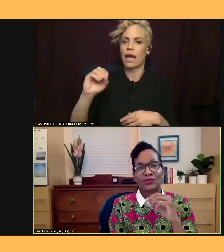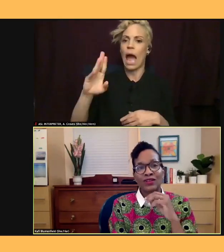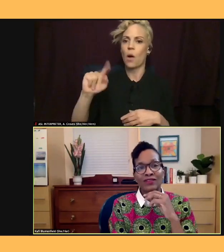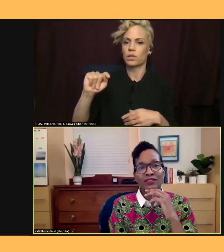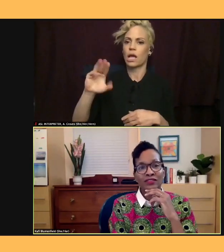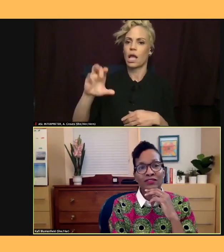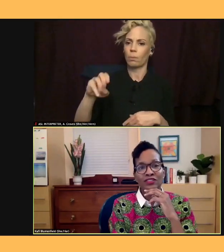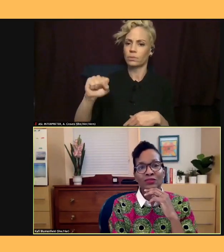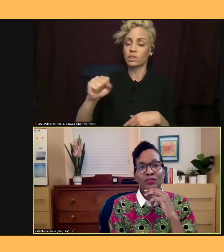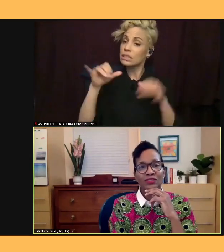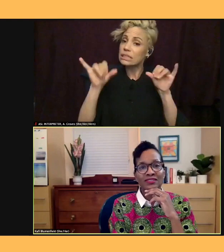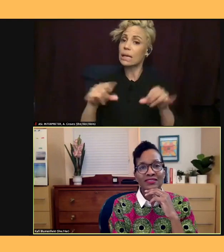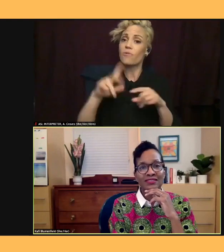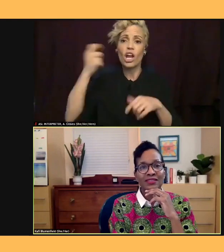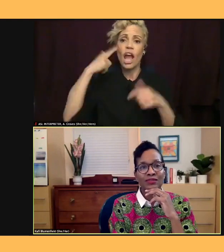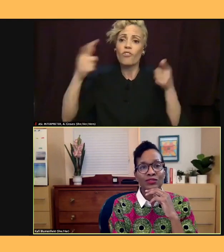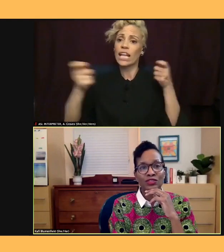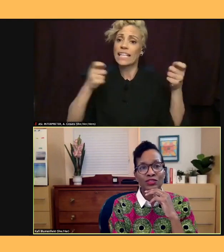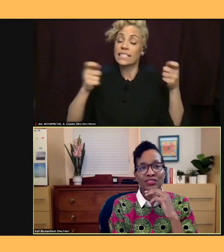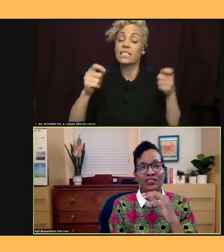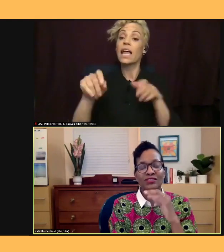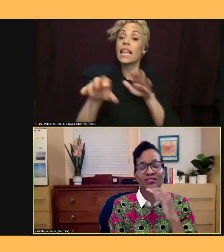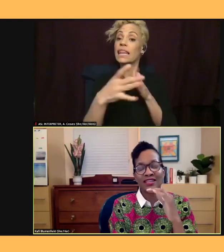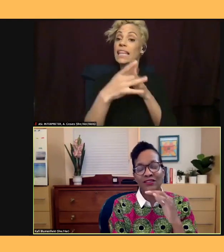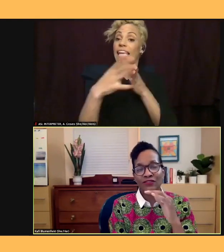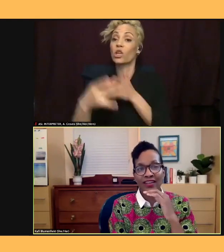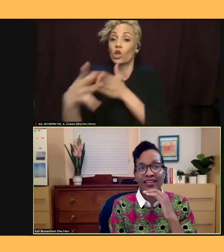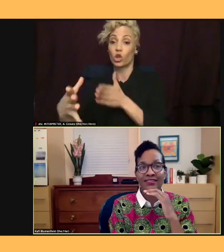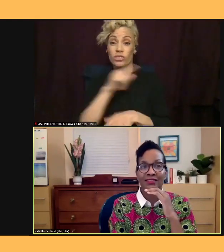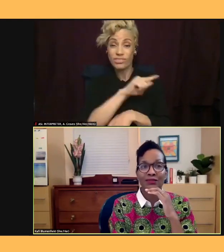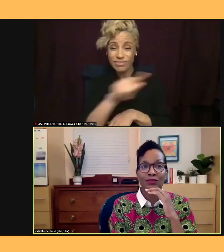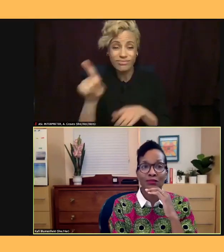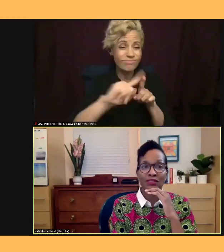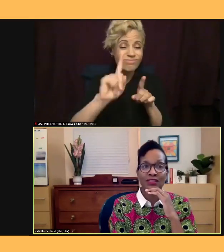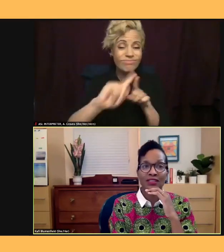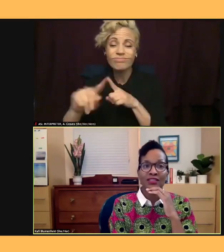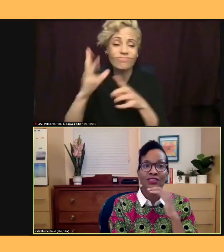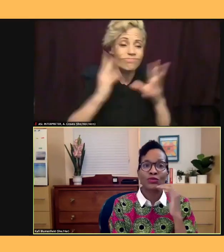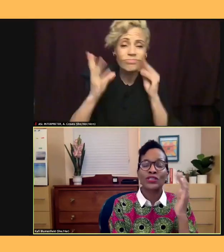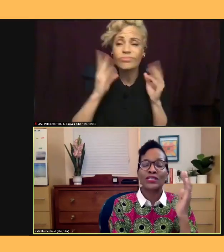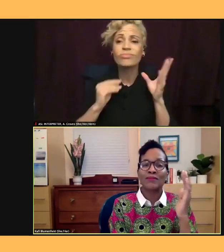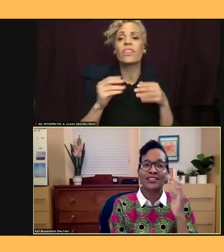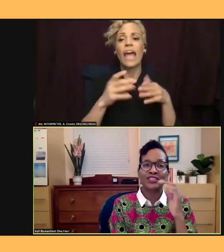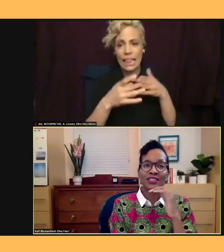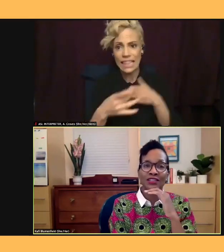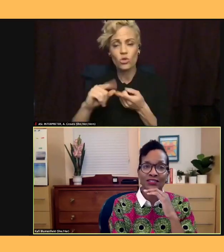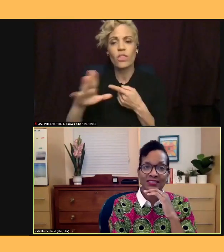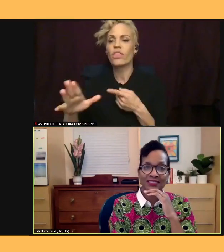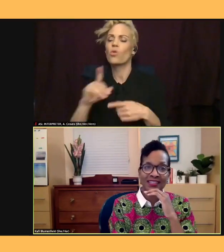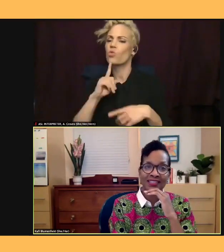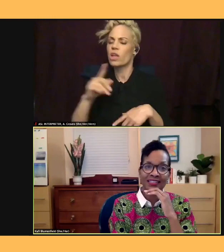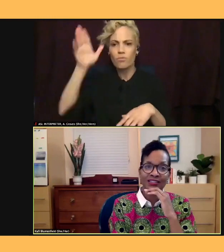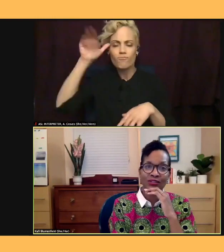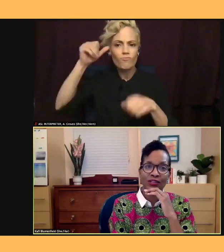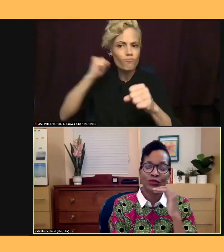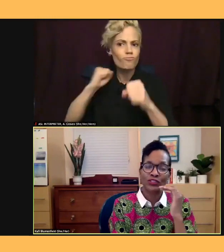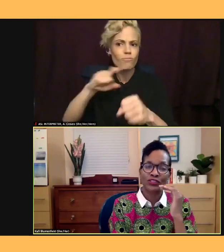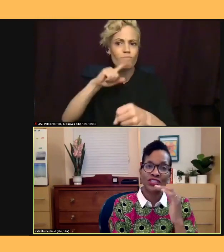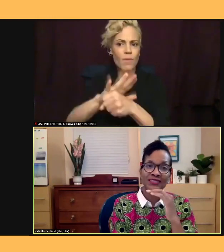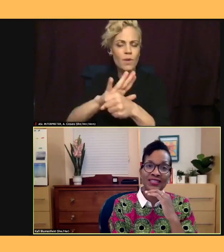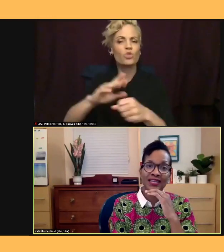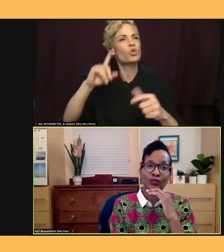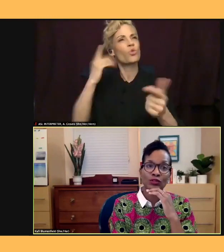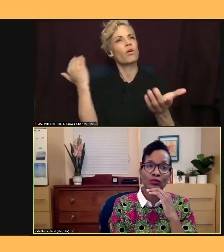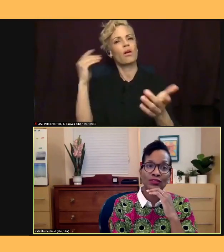experiences that result in their steadfast commitment to reimagining our society to create a more just, equitable,